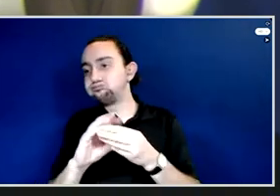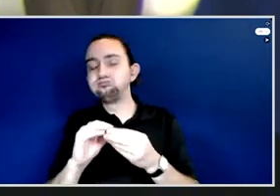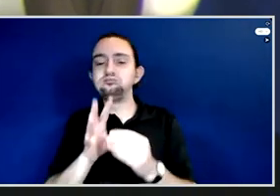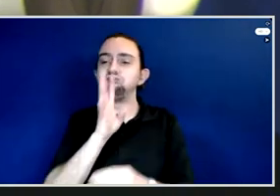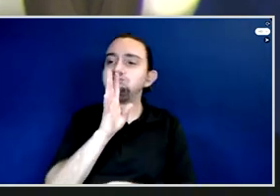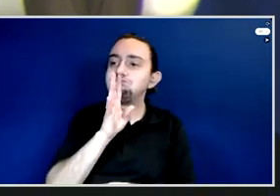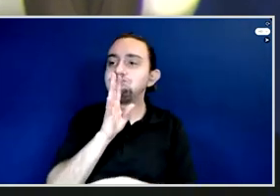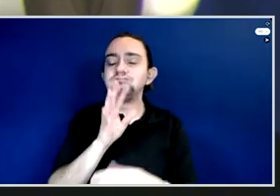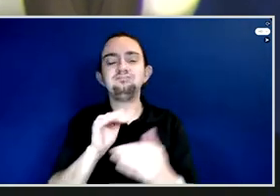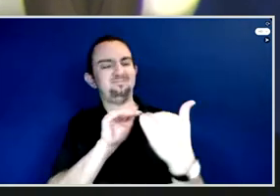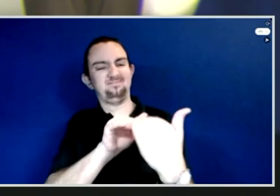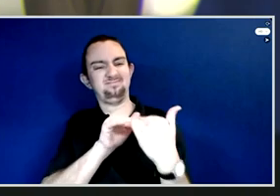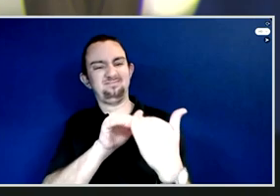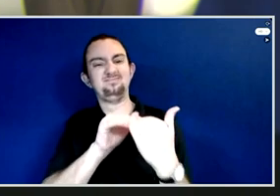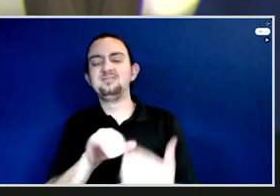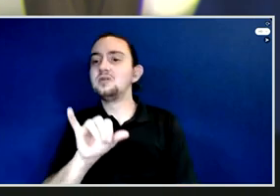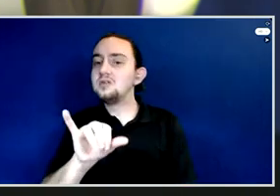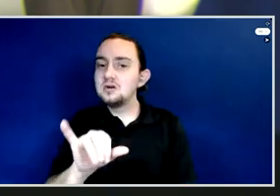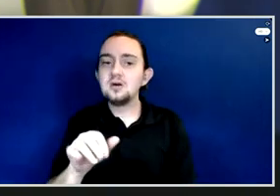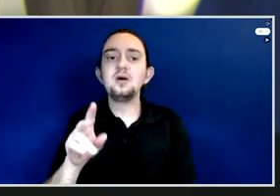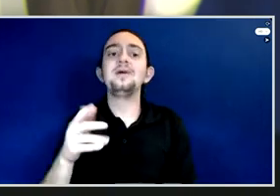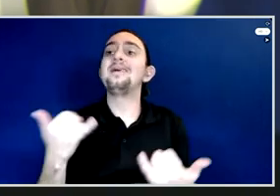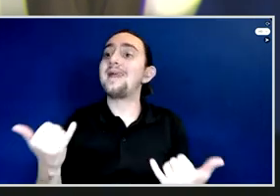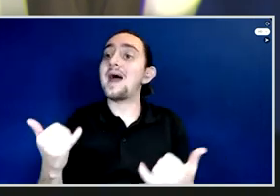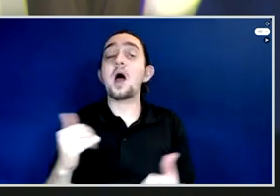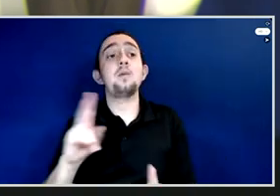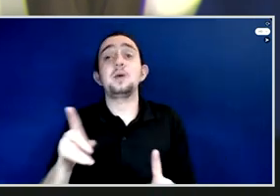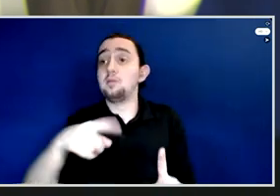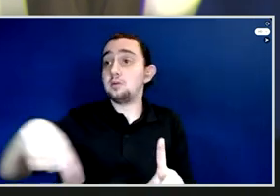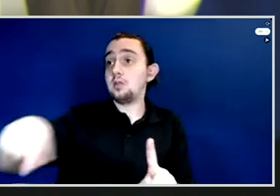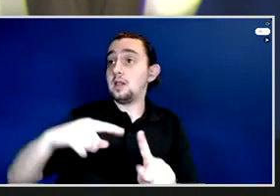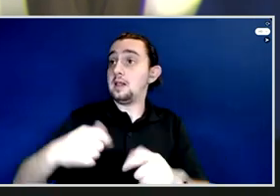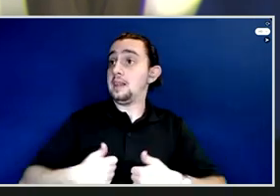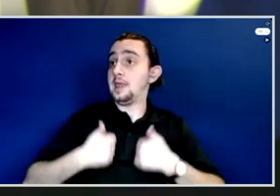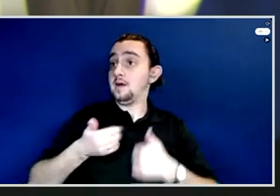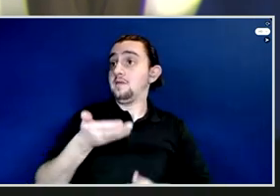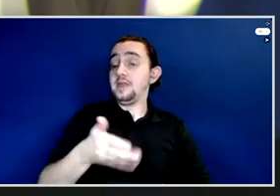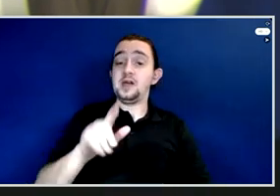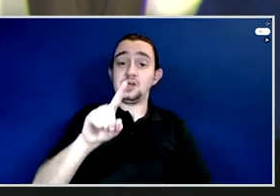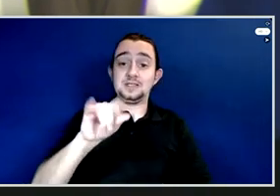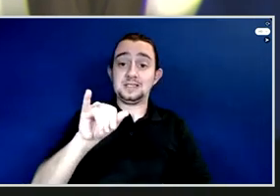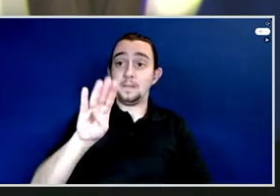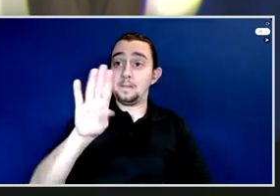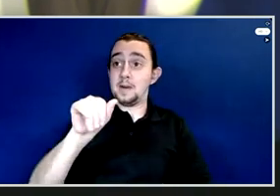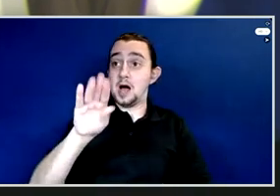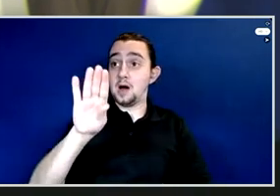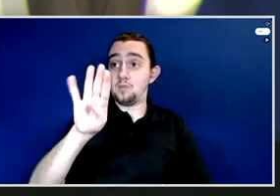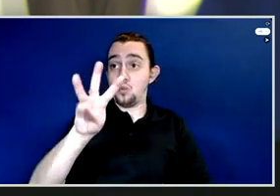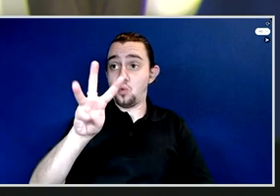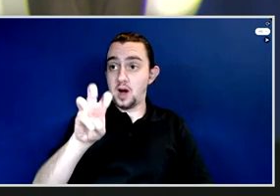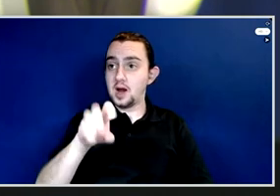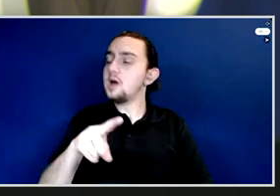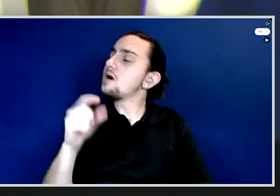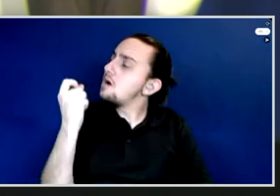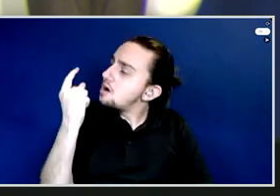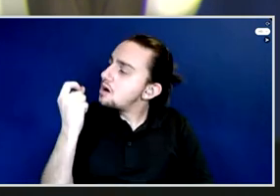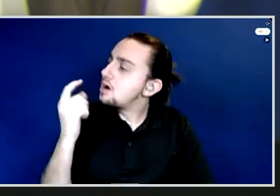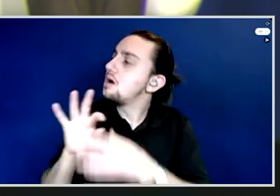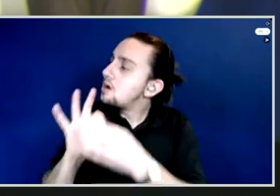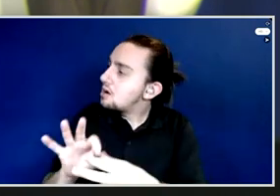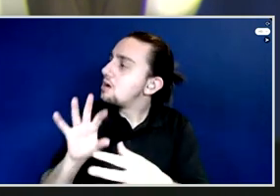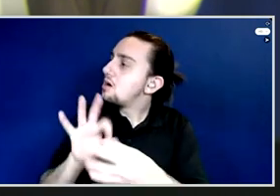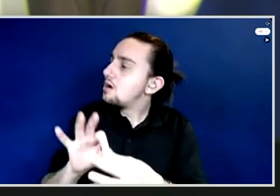because the citizens could relate with it. We started making use of it and connecting corruption